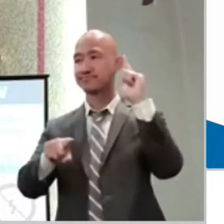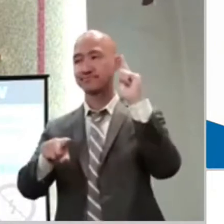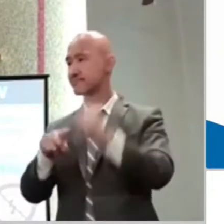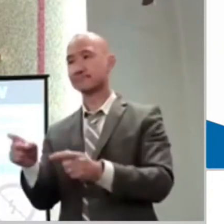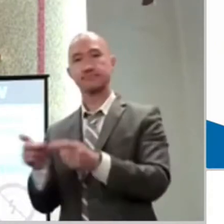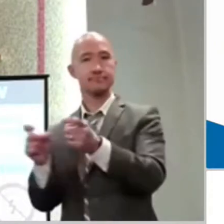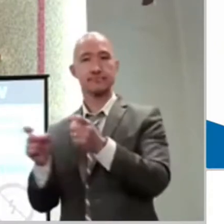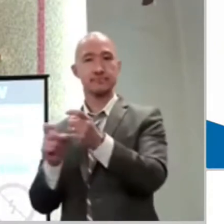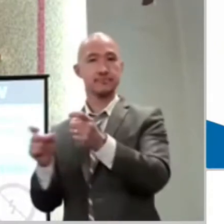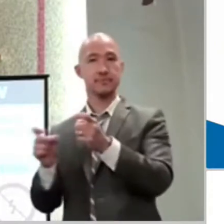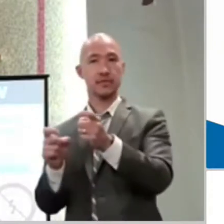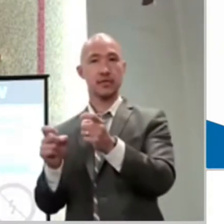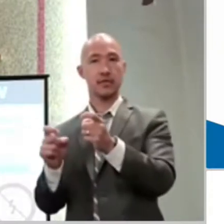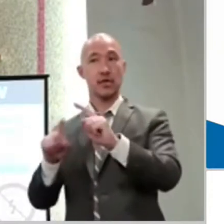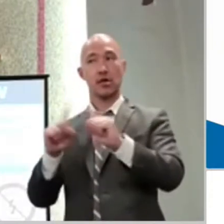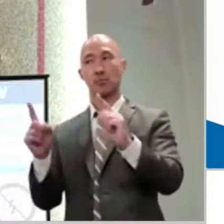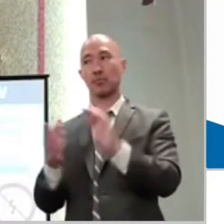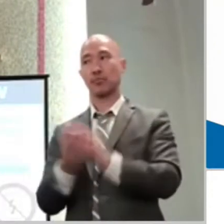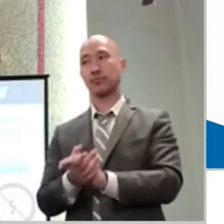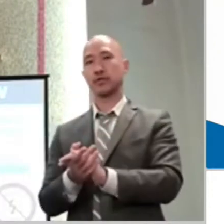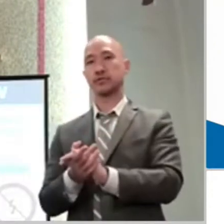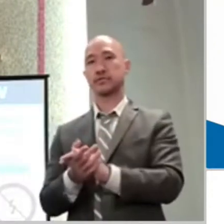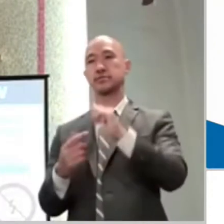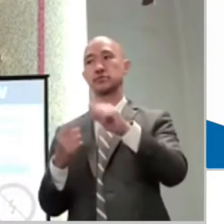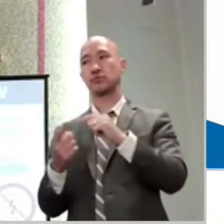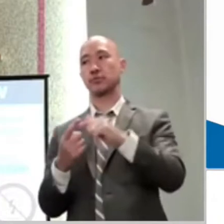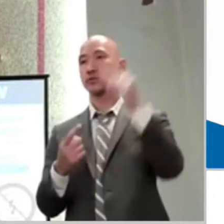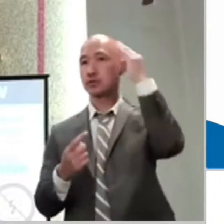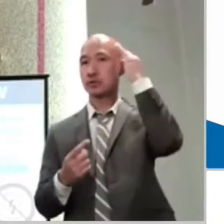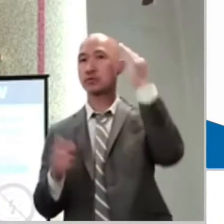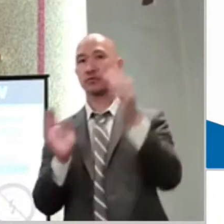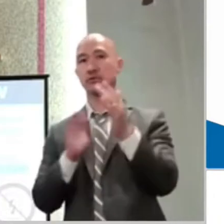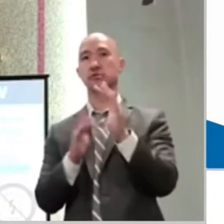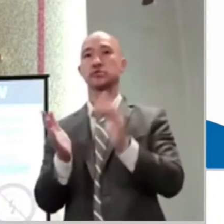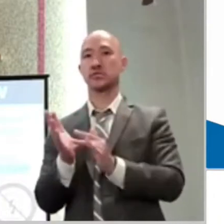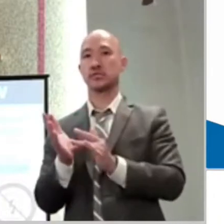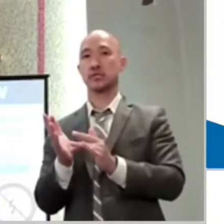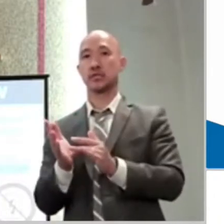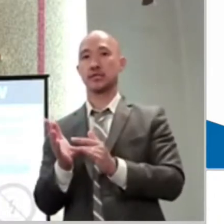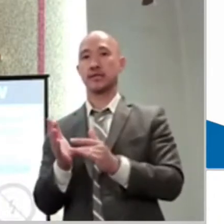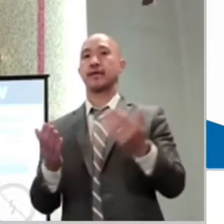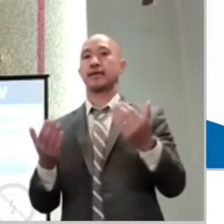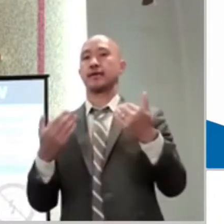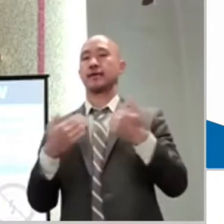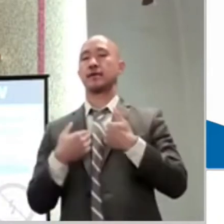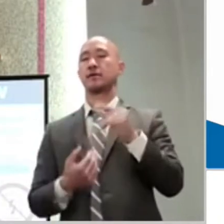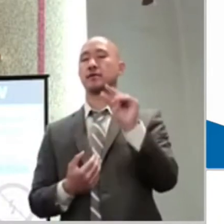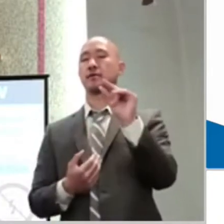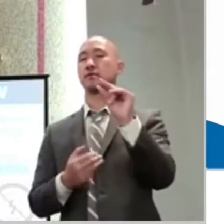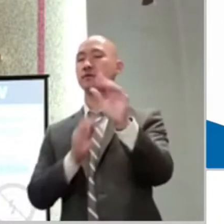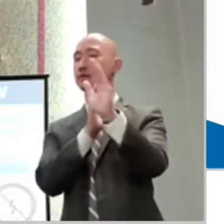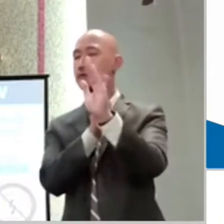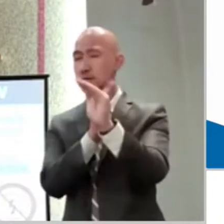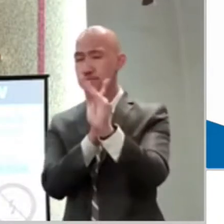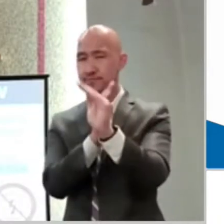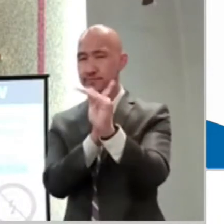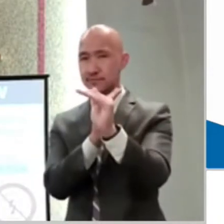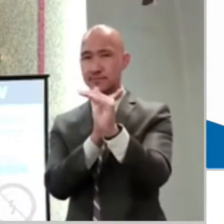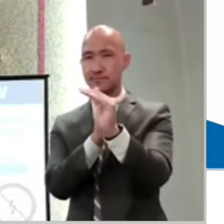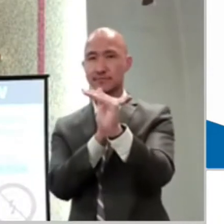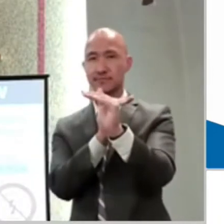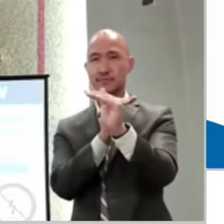was the sliver of faith that made the difference for her. Just that little bit, just that little